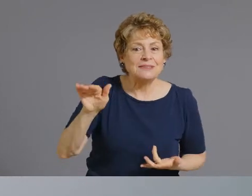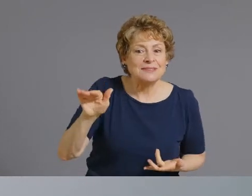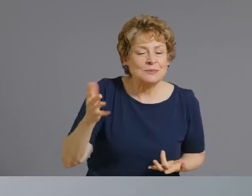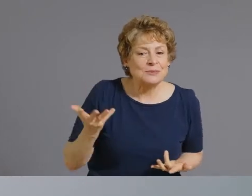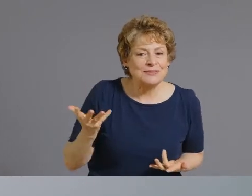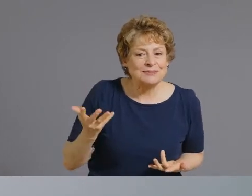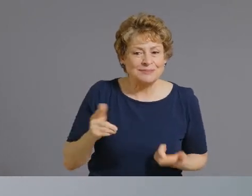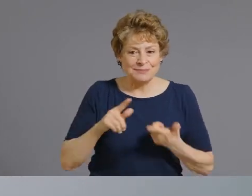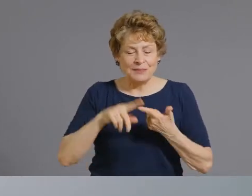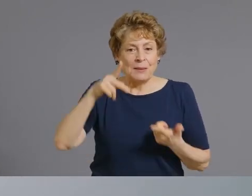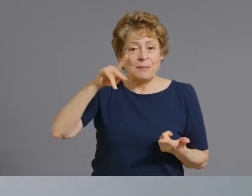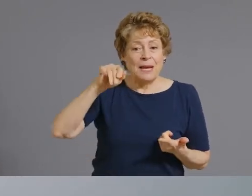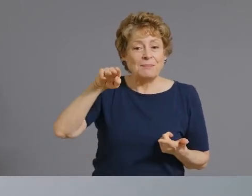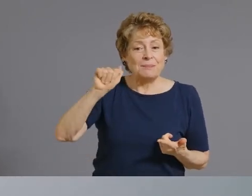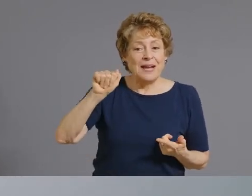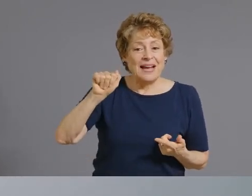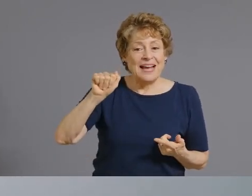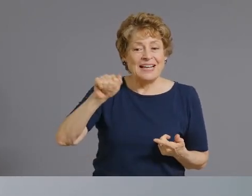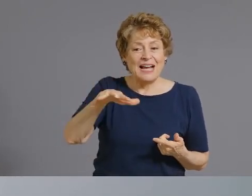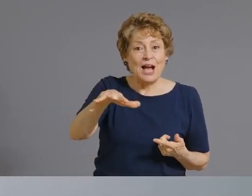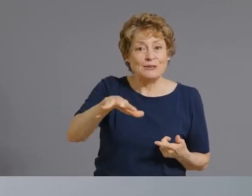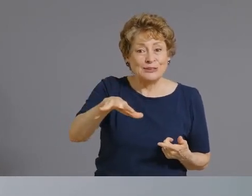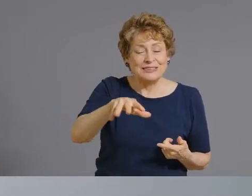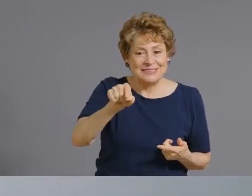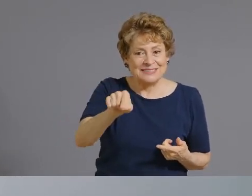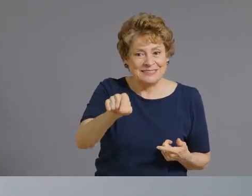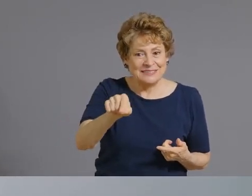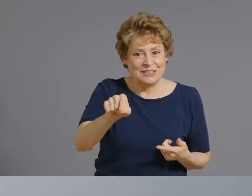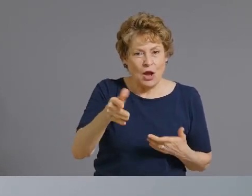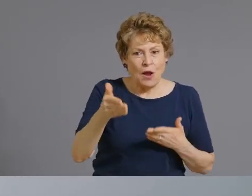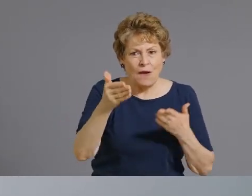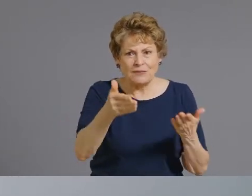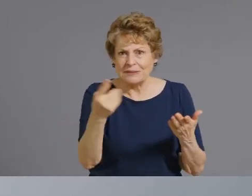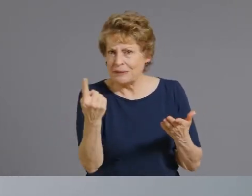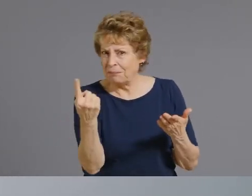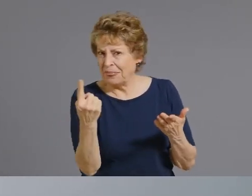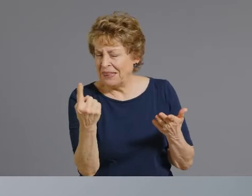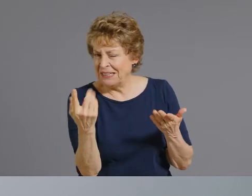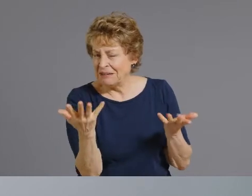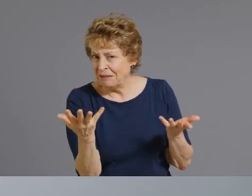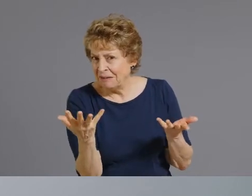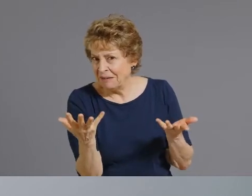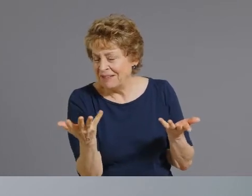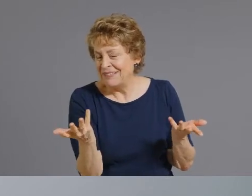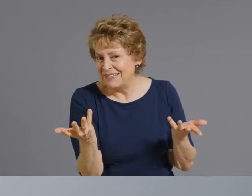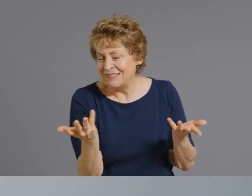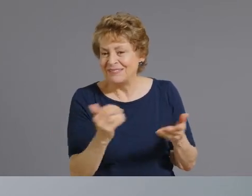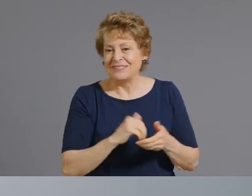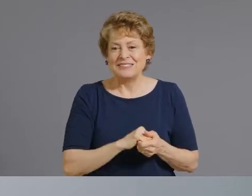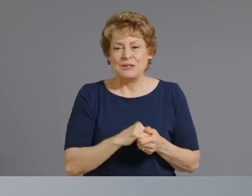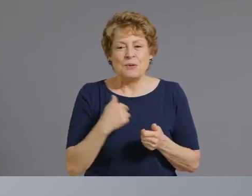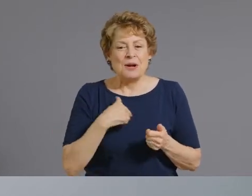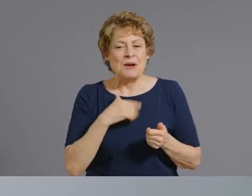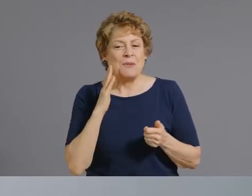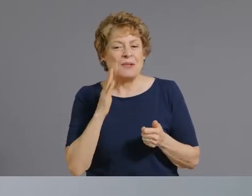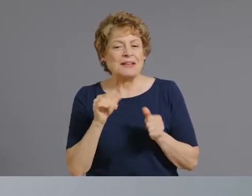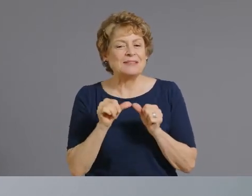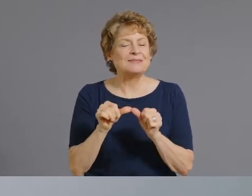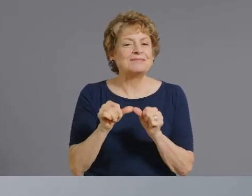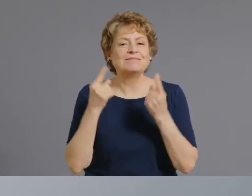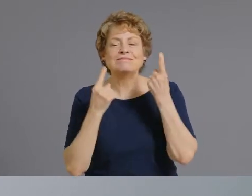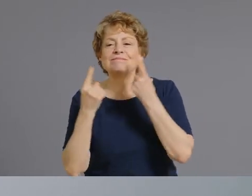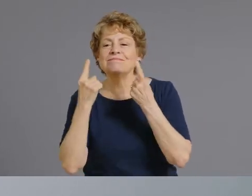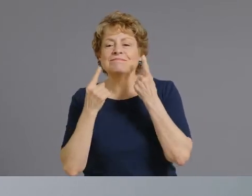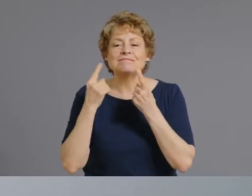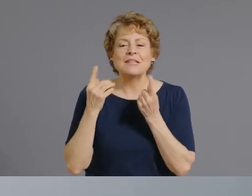we're going to look to potentially increase that as we move forward um and trying to identify some of the best ways to potentially